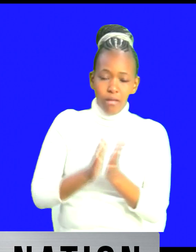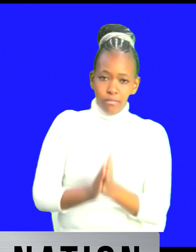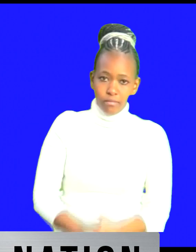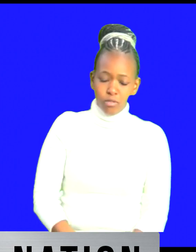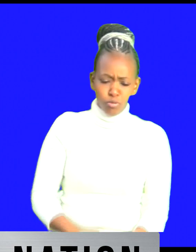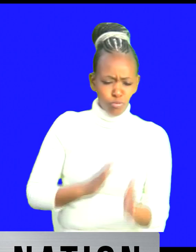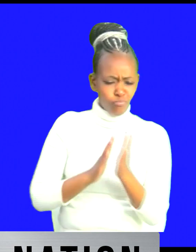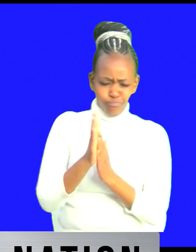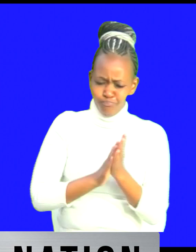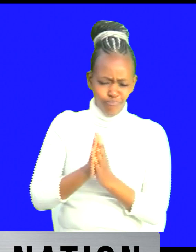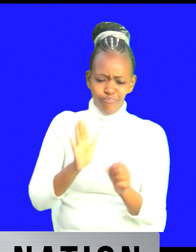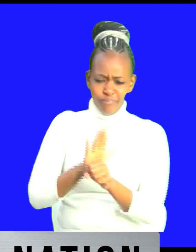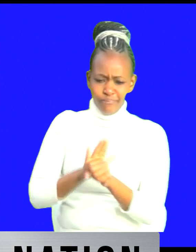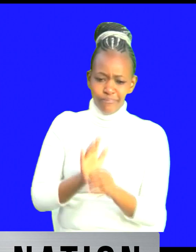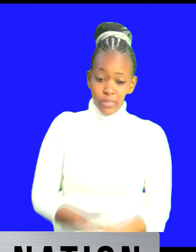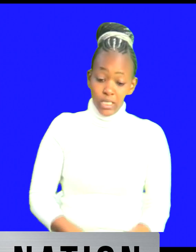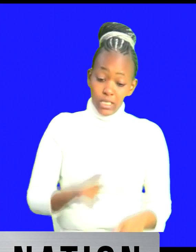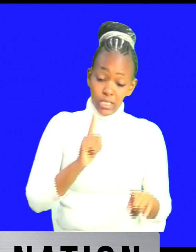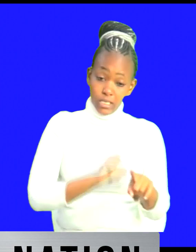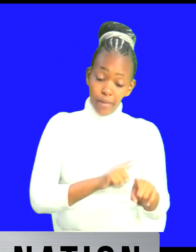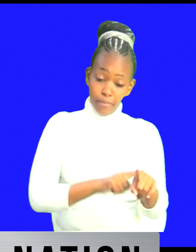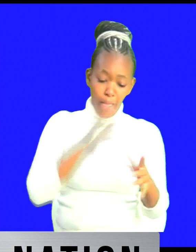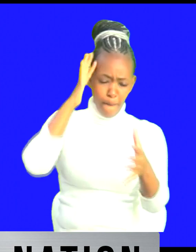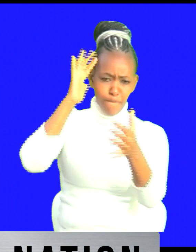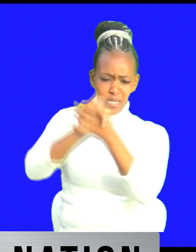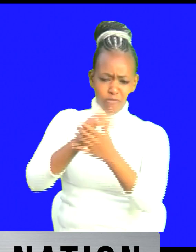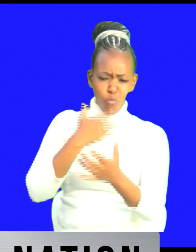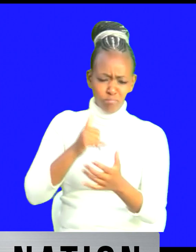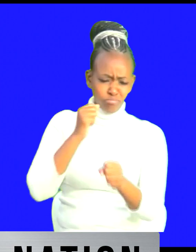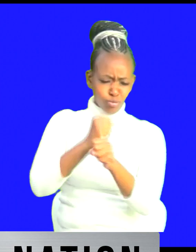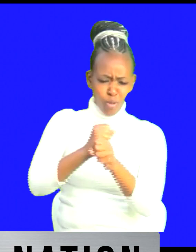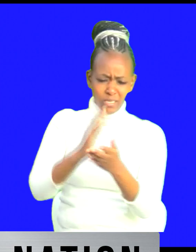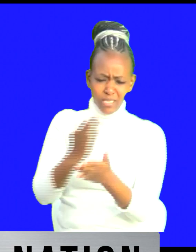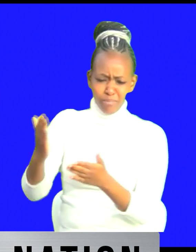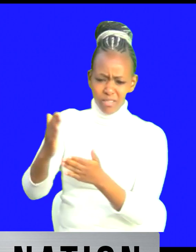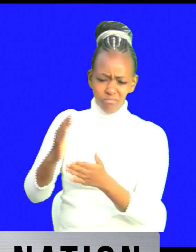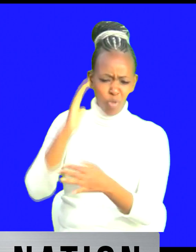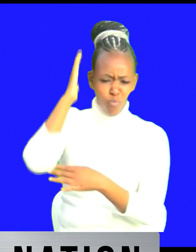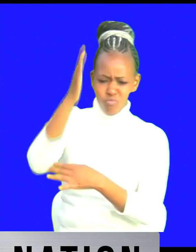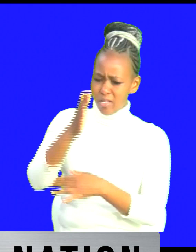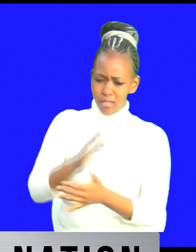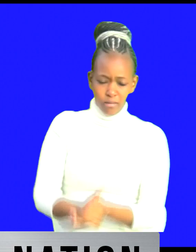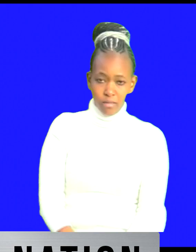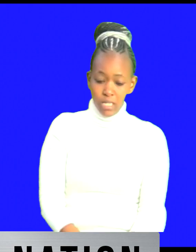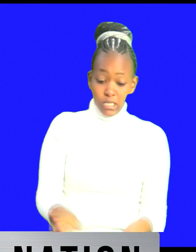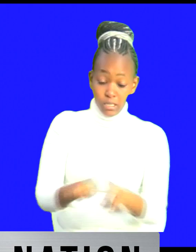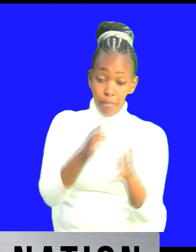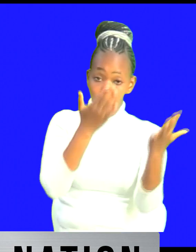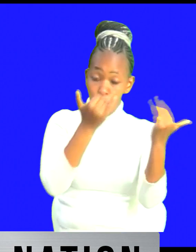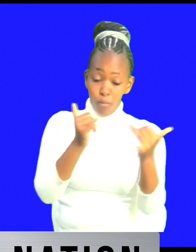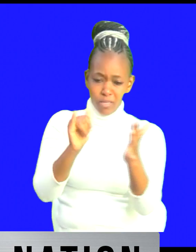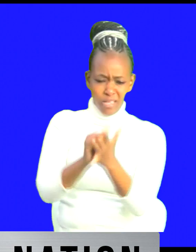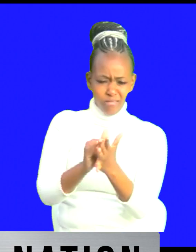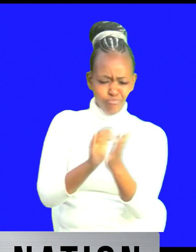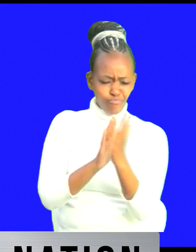the thing that i like about him is that when he believes that he wants to do something he will go for it yes i i really hope that uh that